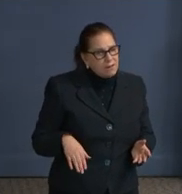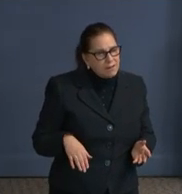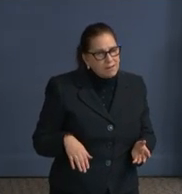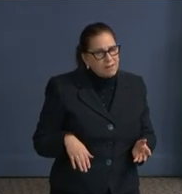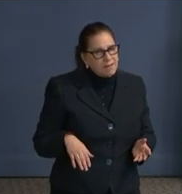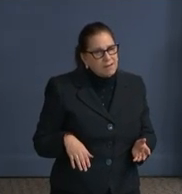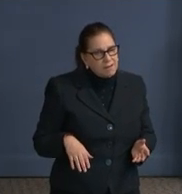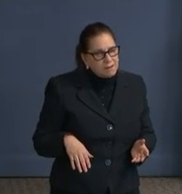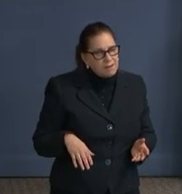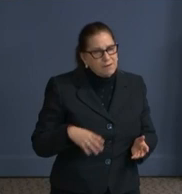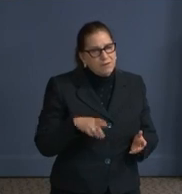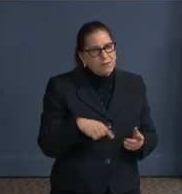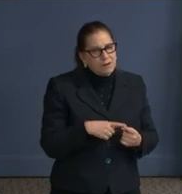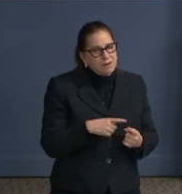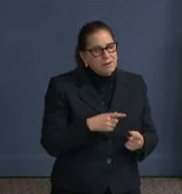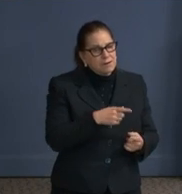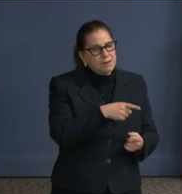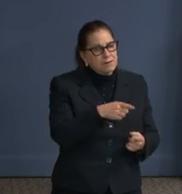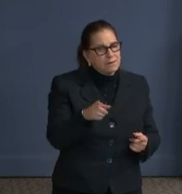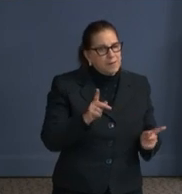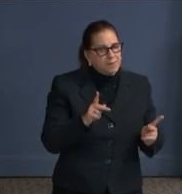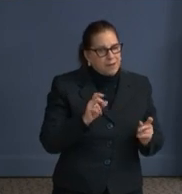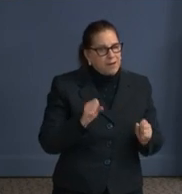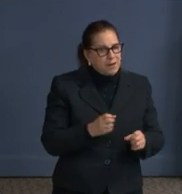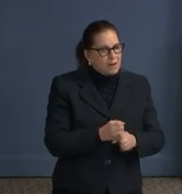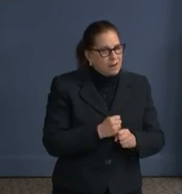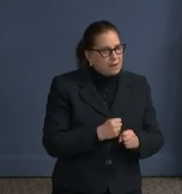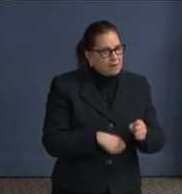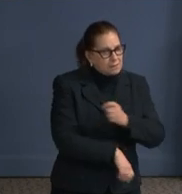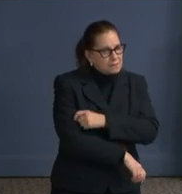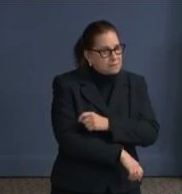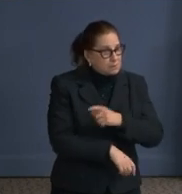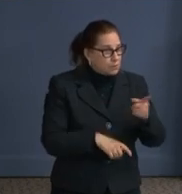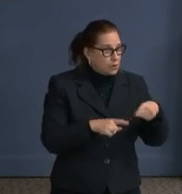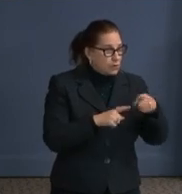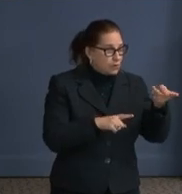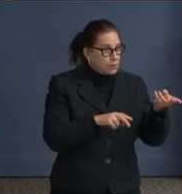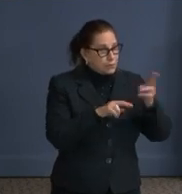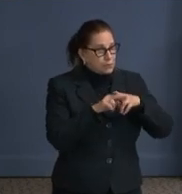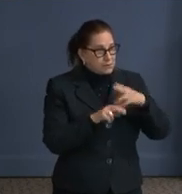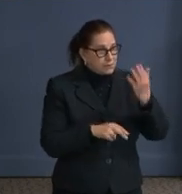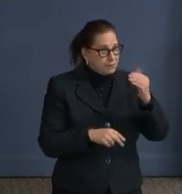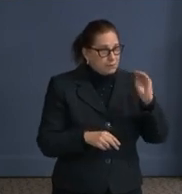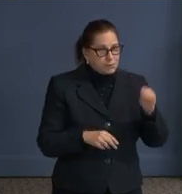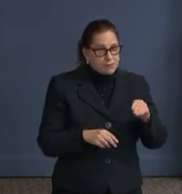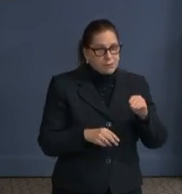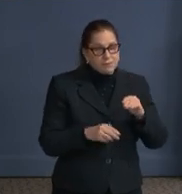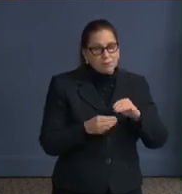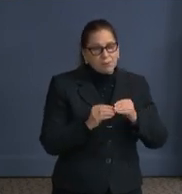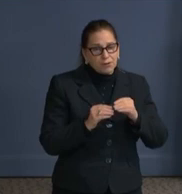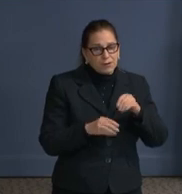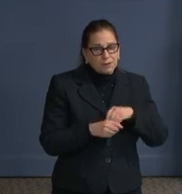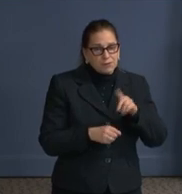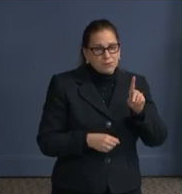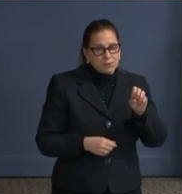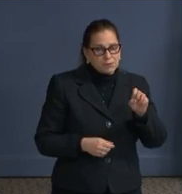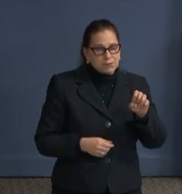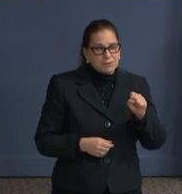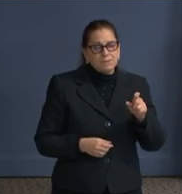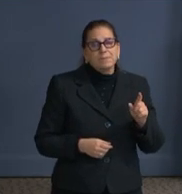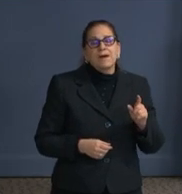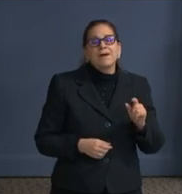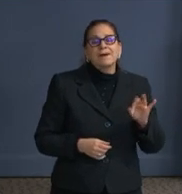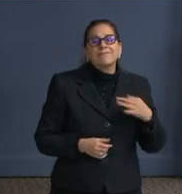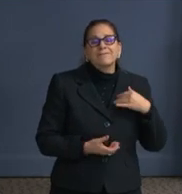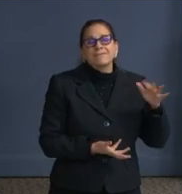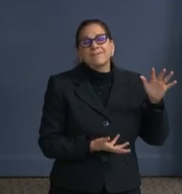become eligible? Well, who will get that extra 15% that's coming in? I think that it's being allocated